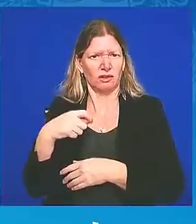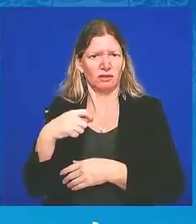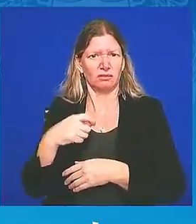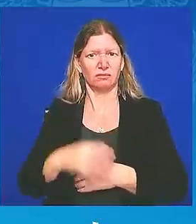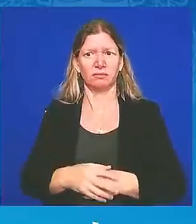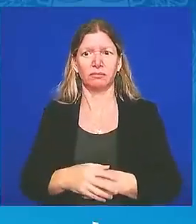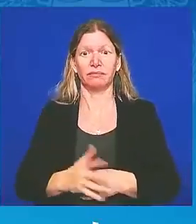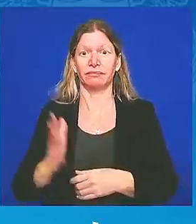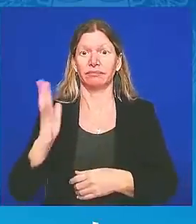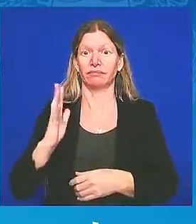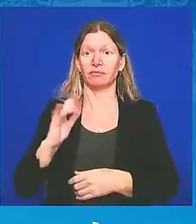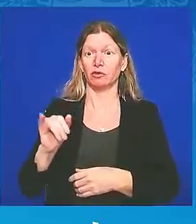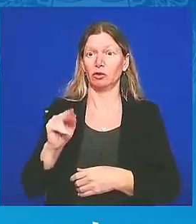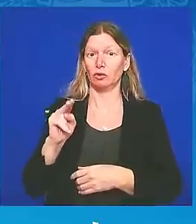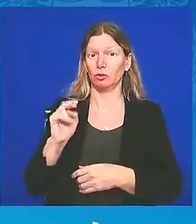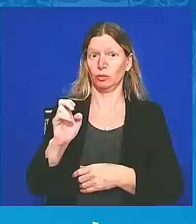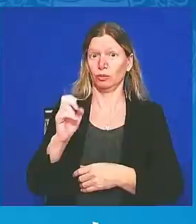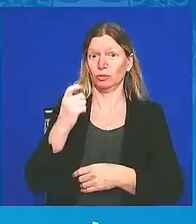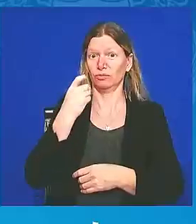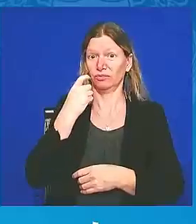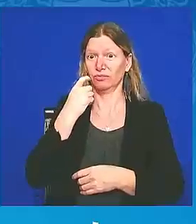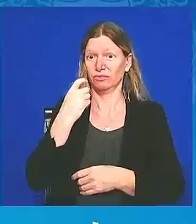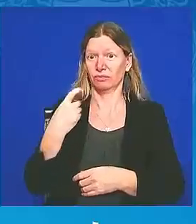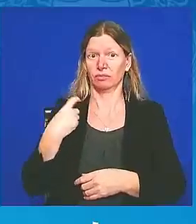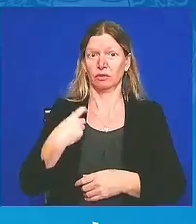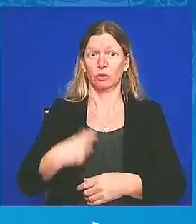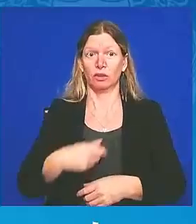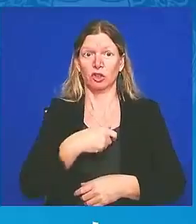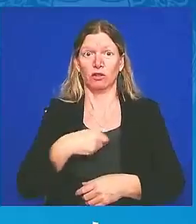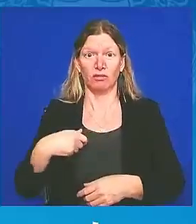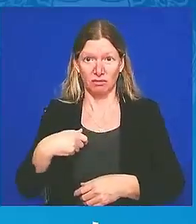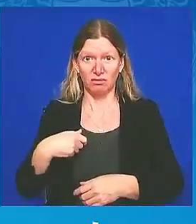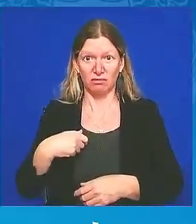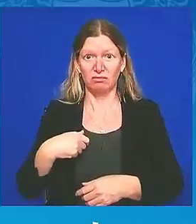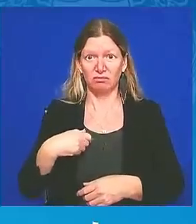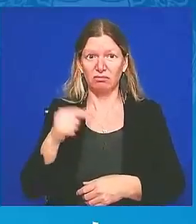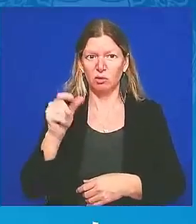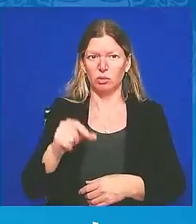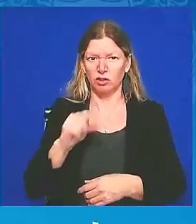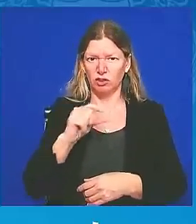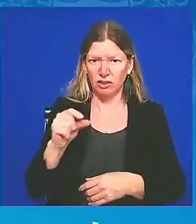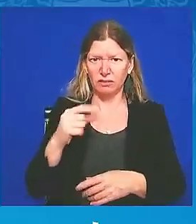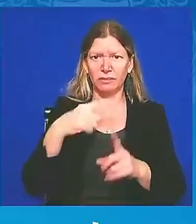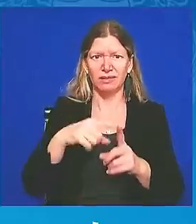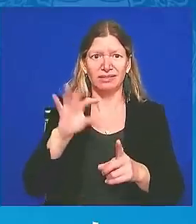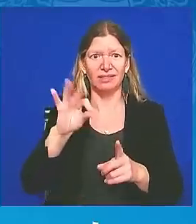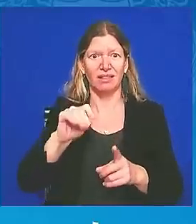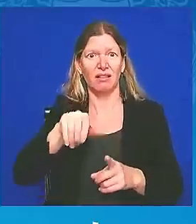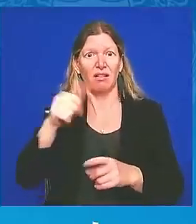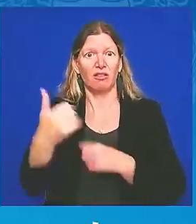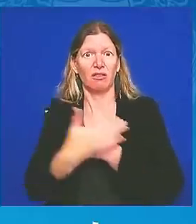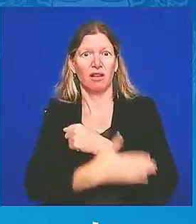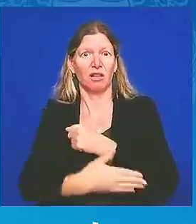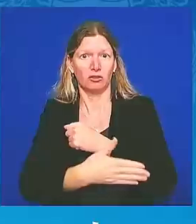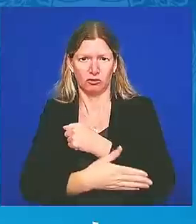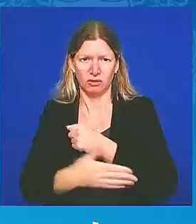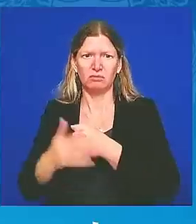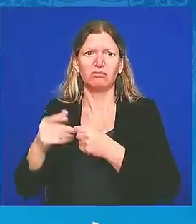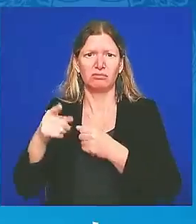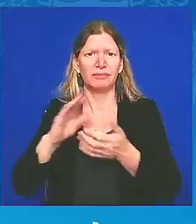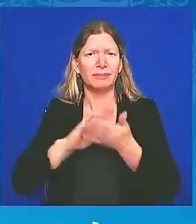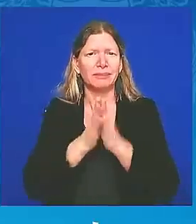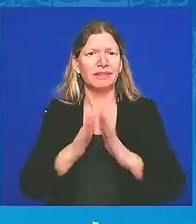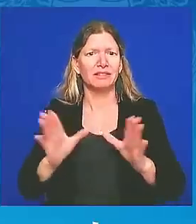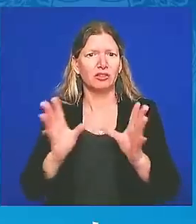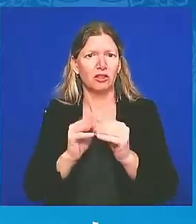Ukraine Peace Conference, I told you that the United States shares your vision for the end of this war, an